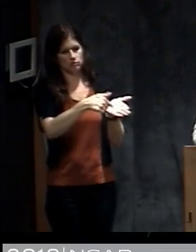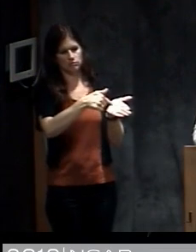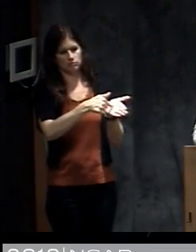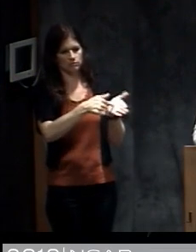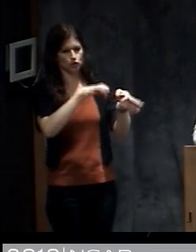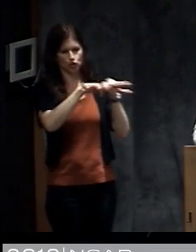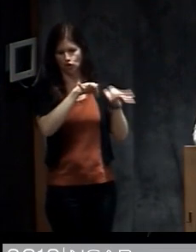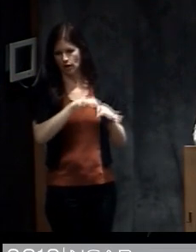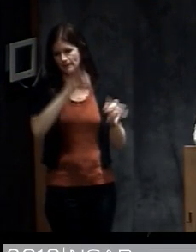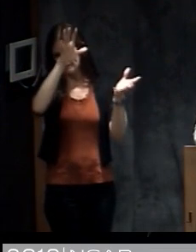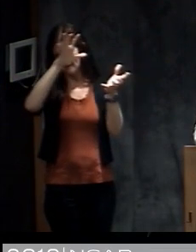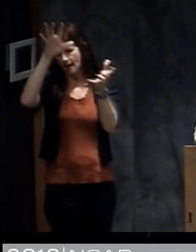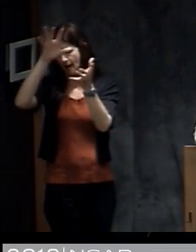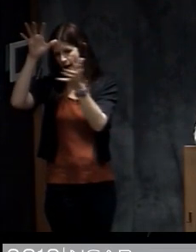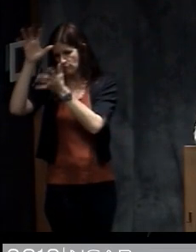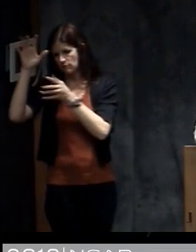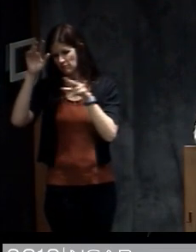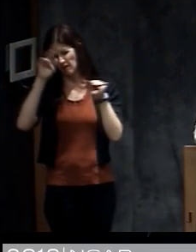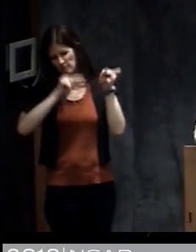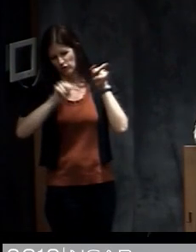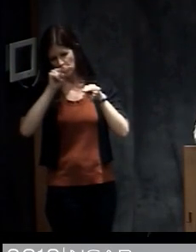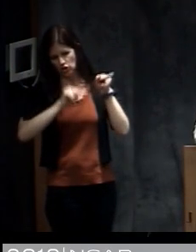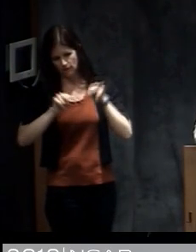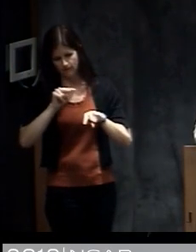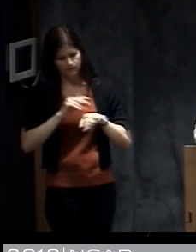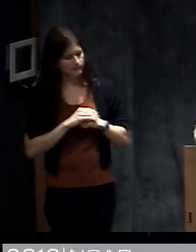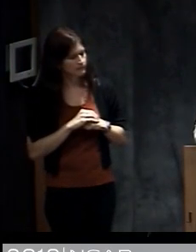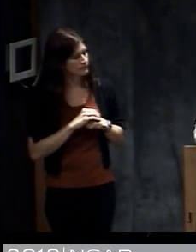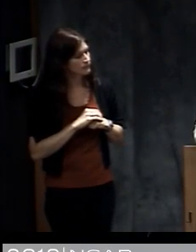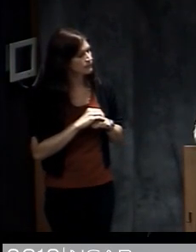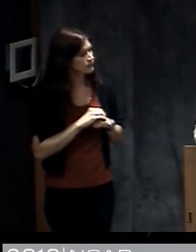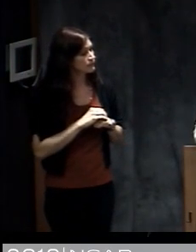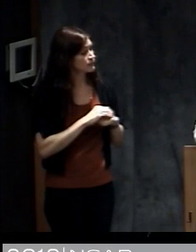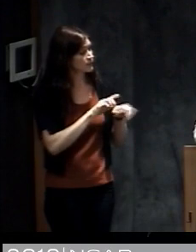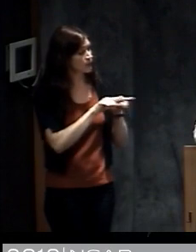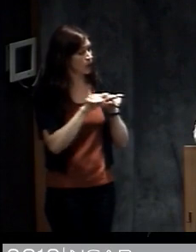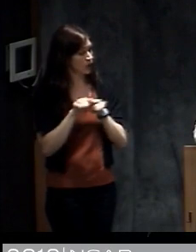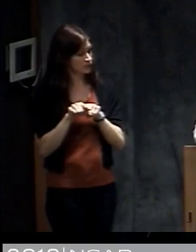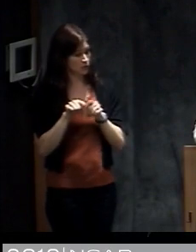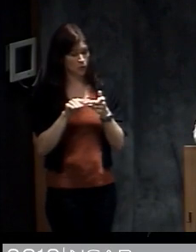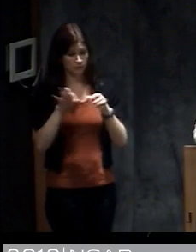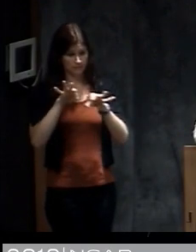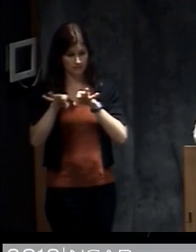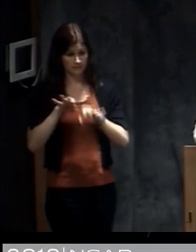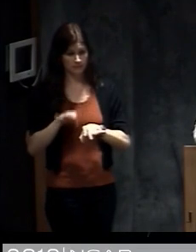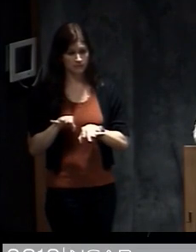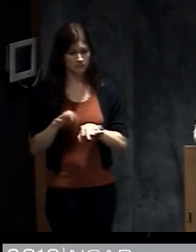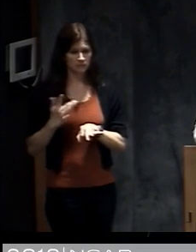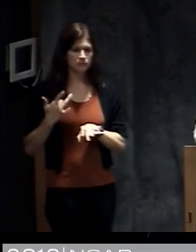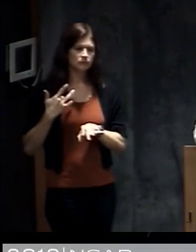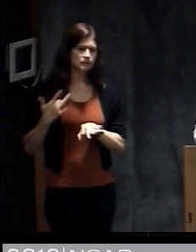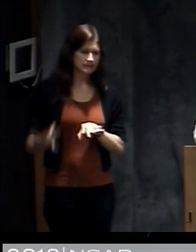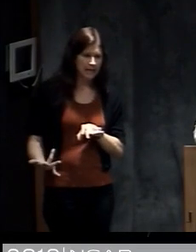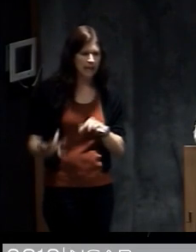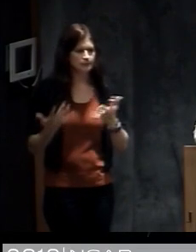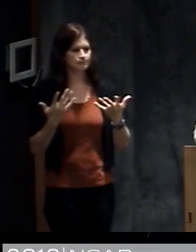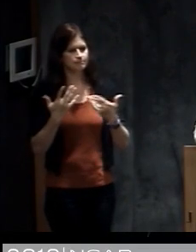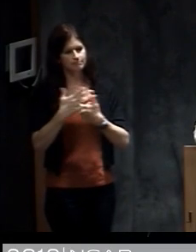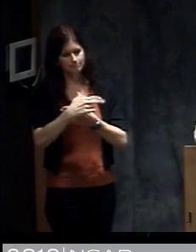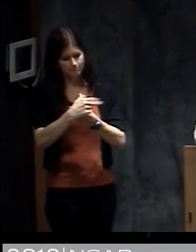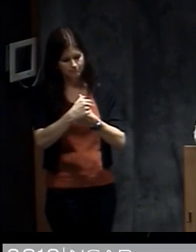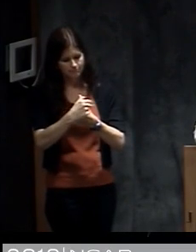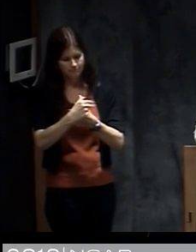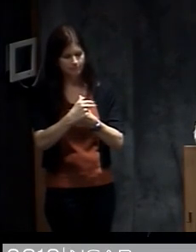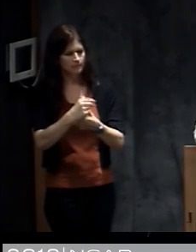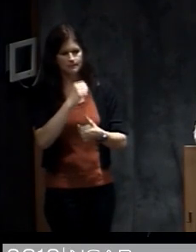had had observations available. And so they also talk in this article that about how the usual signs which herald the approach of the hurricanes were not